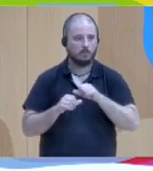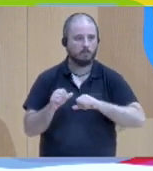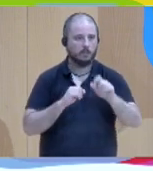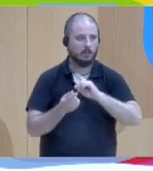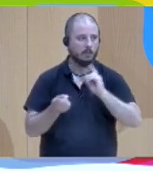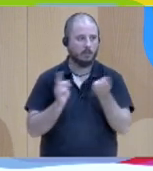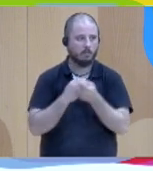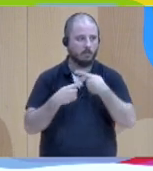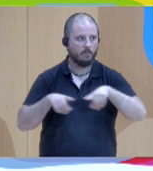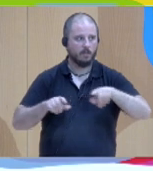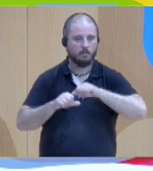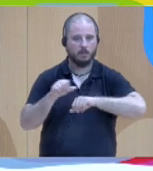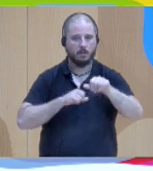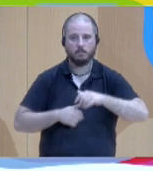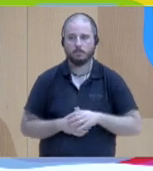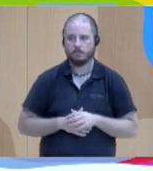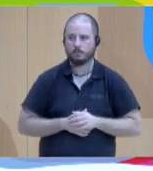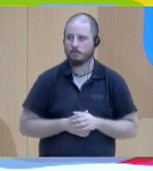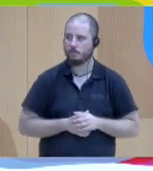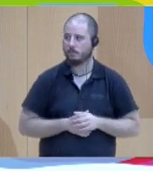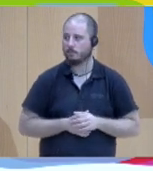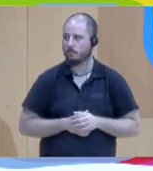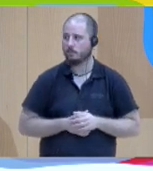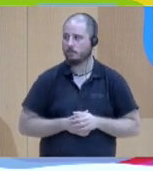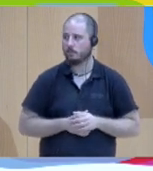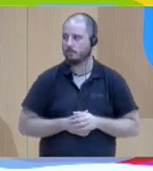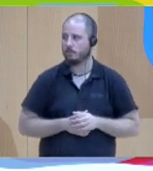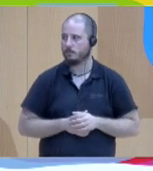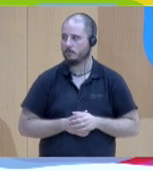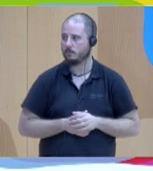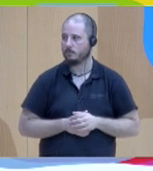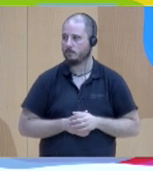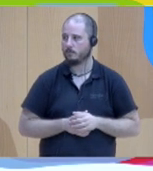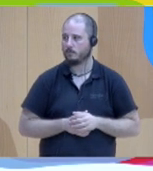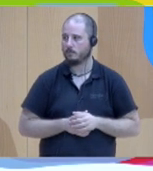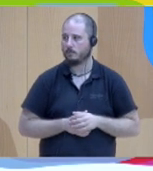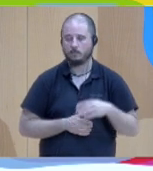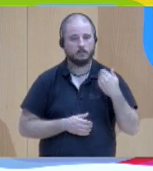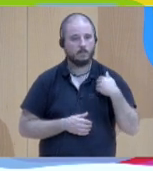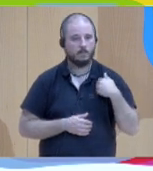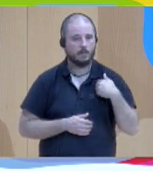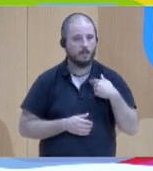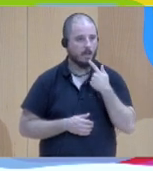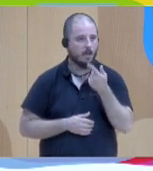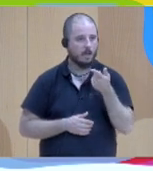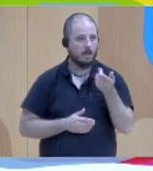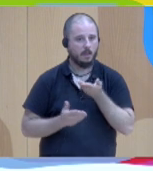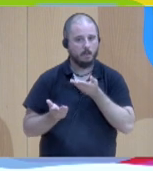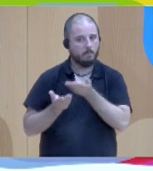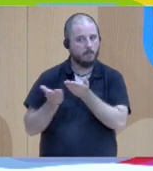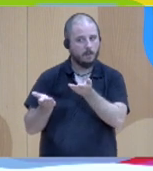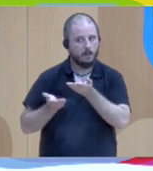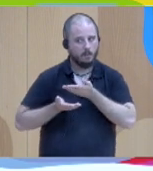I told you already that ask for help do not blame but then this